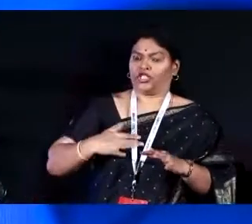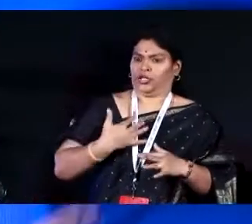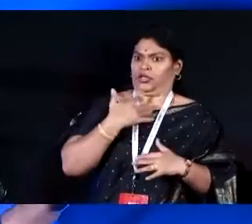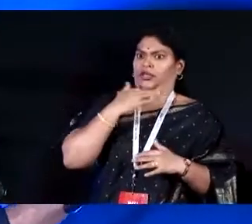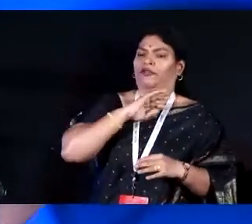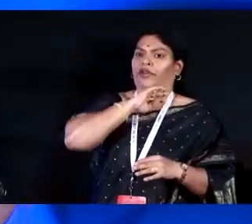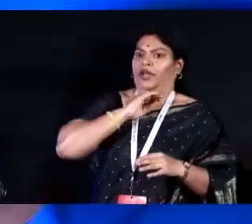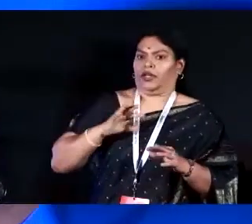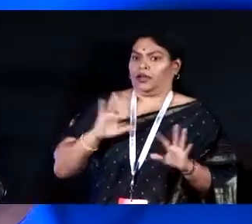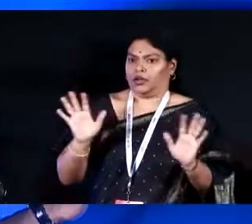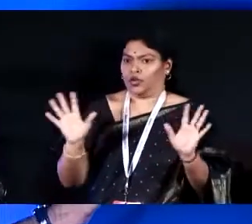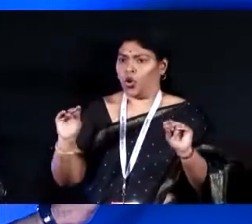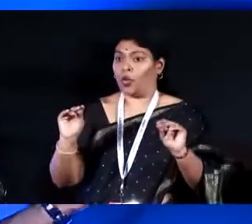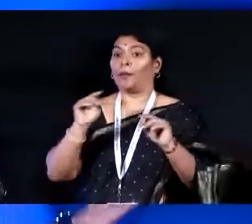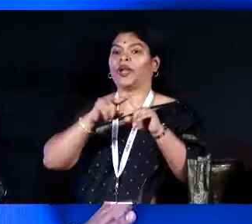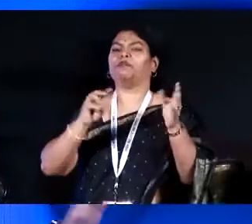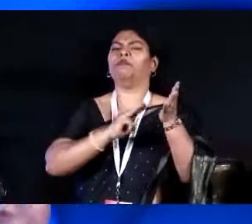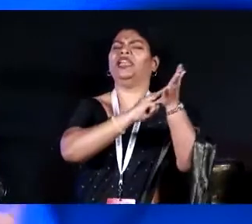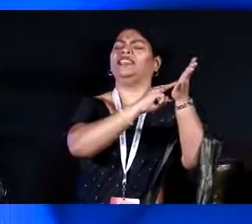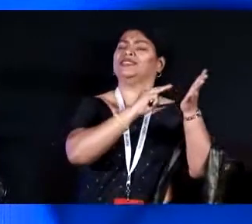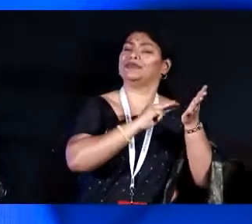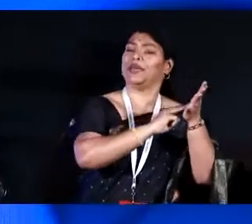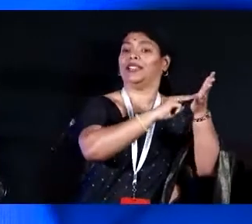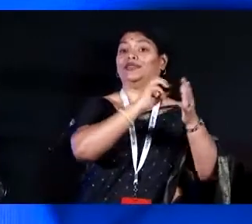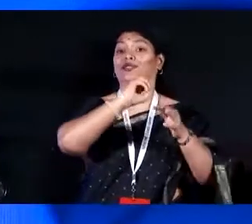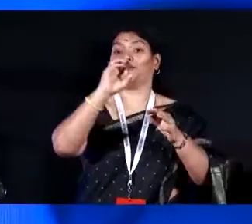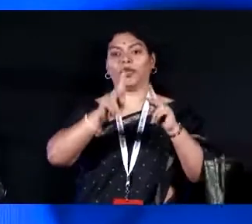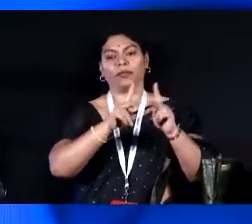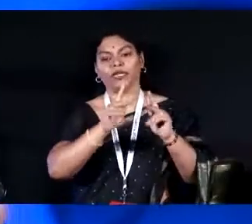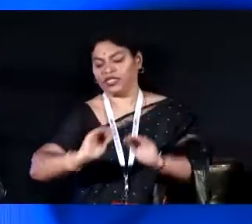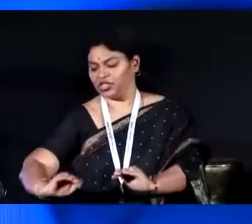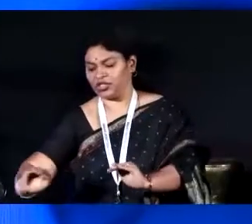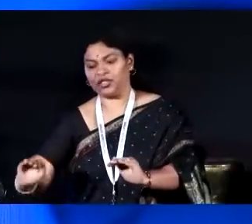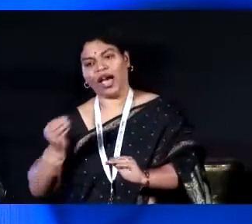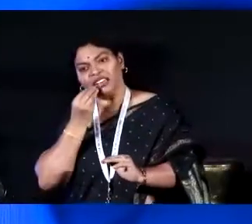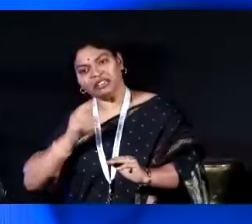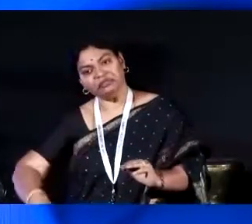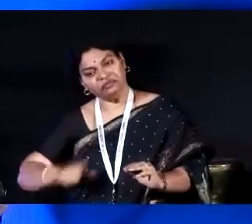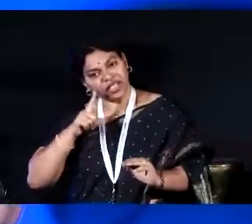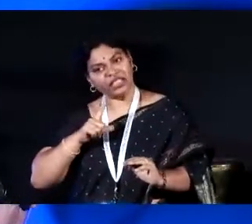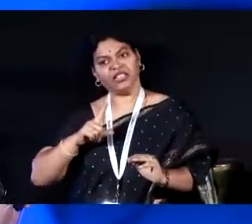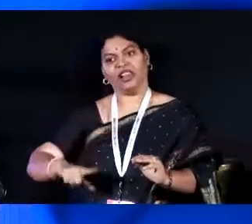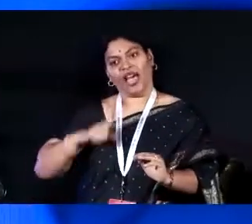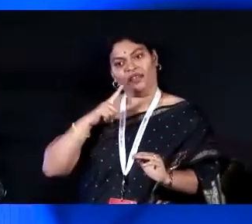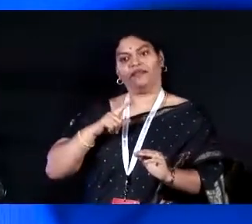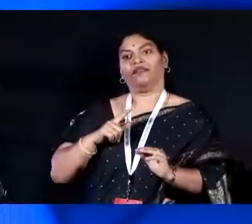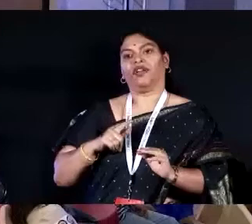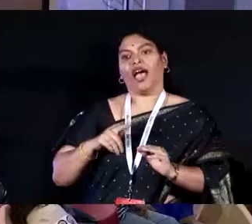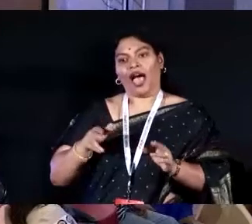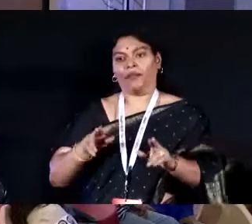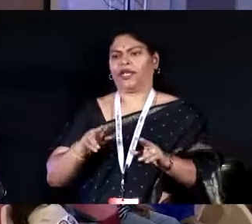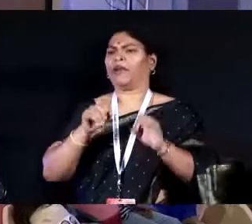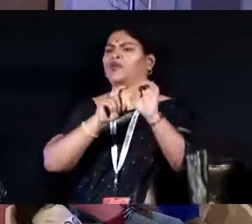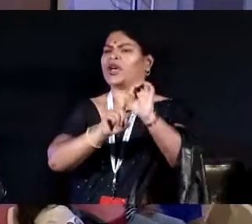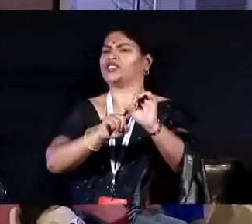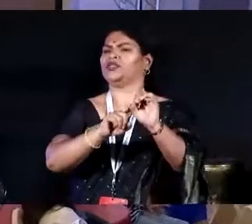When millions and millions of kids in this country and many other countries survive on this food. My question to the